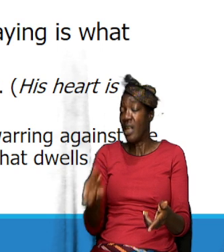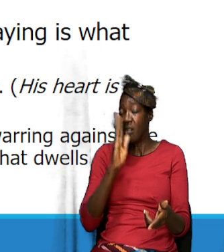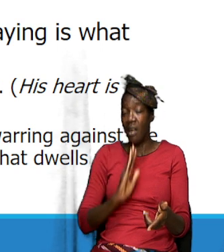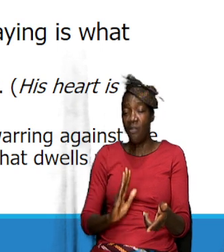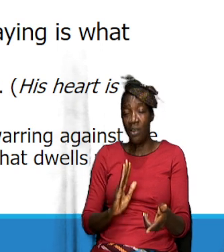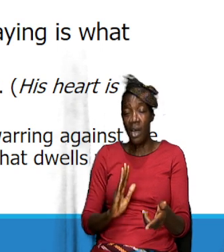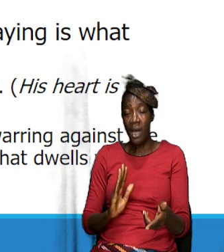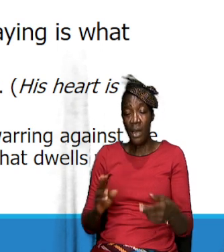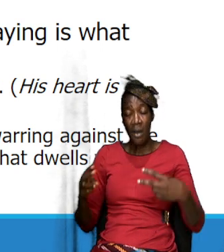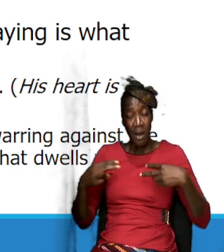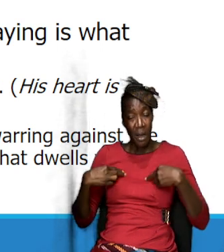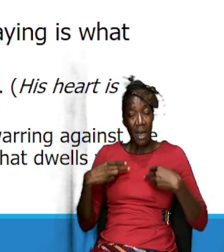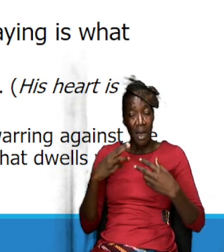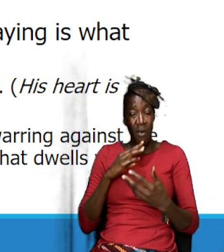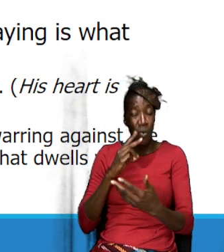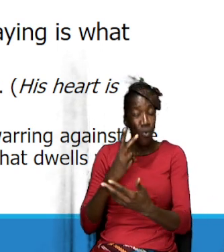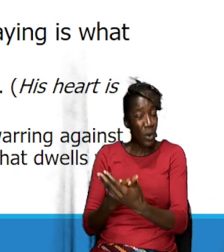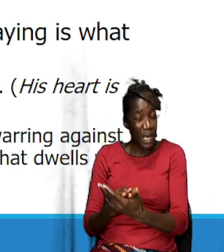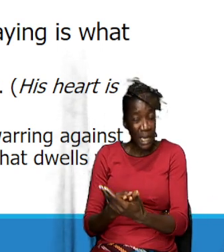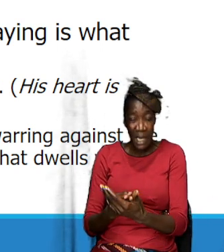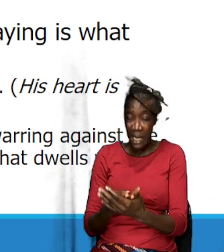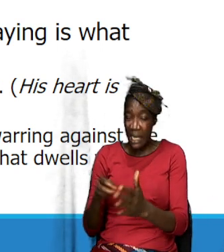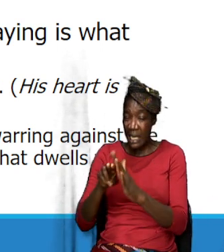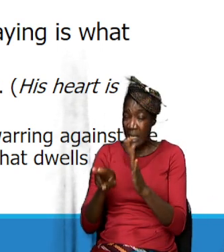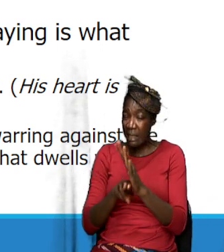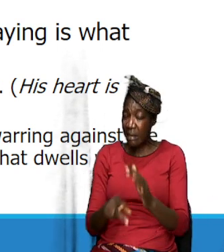we have a willingness to live for God